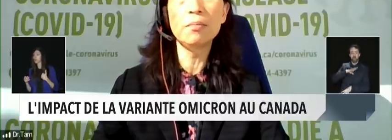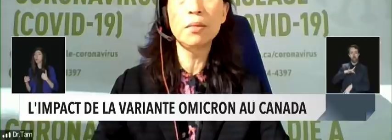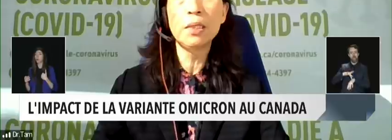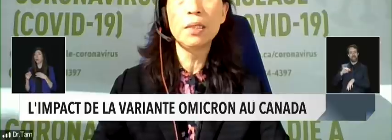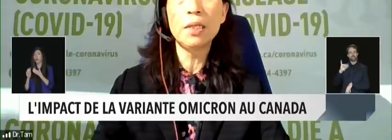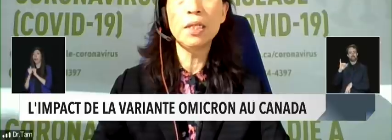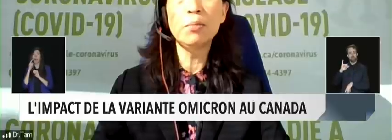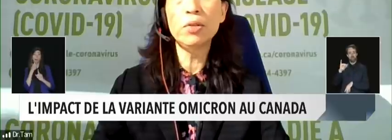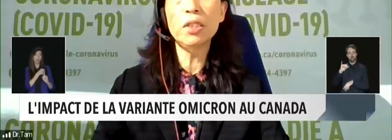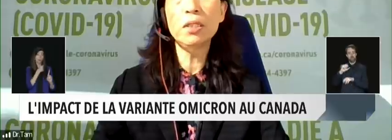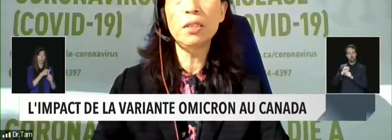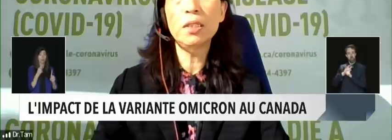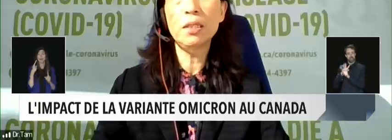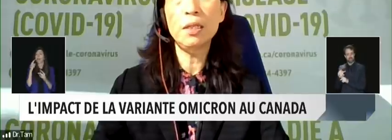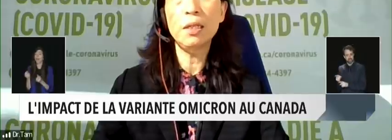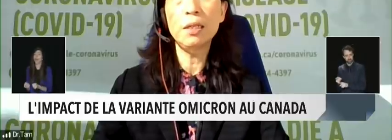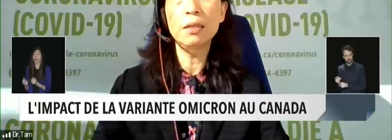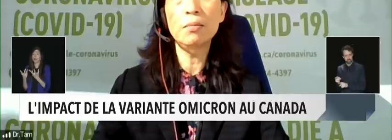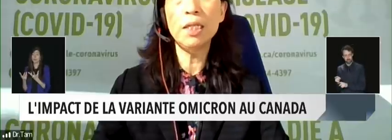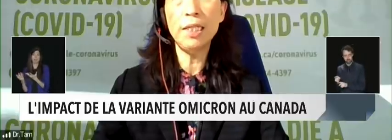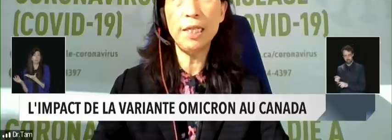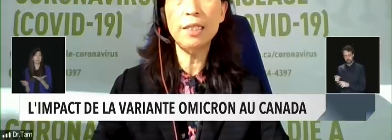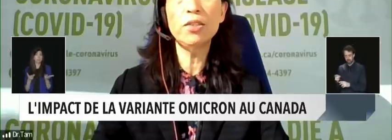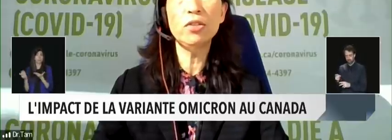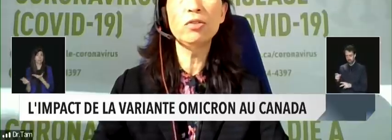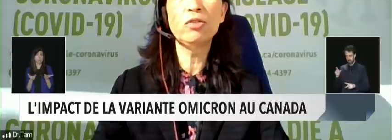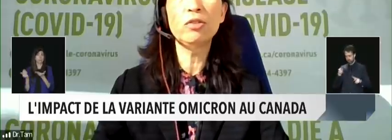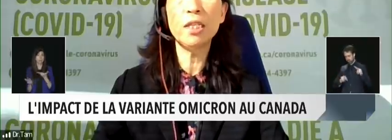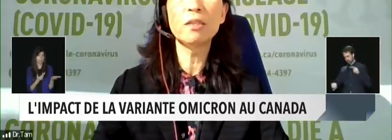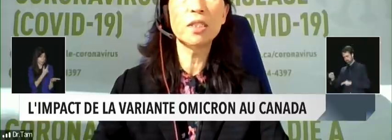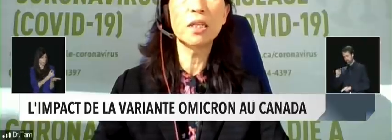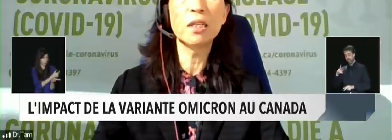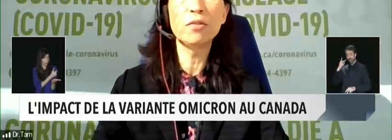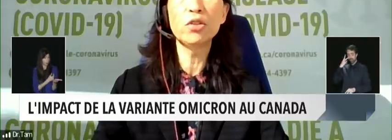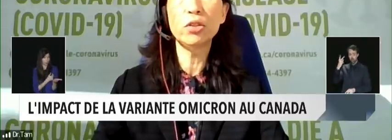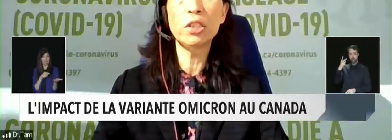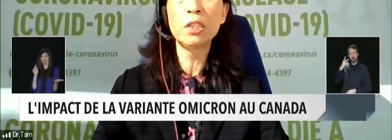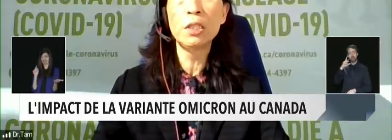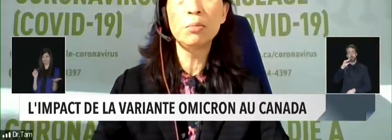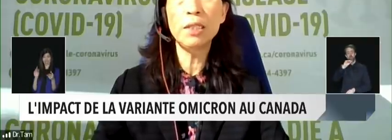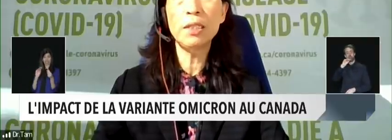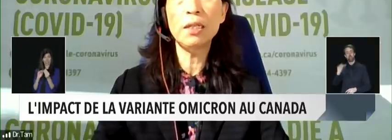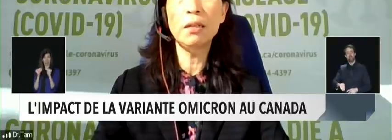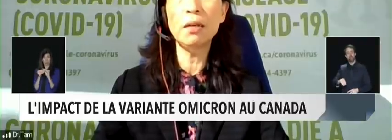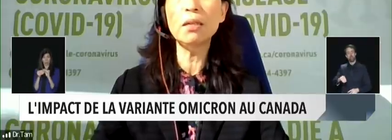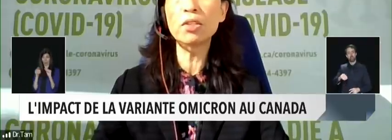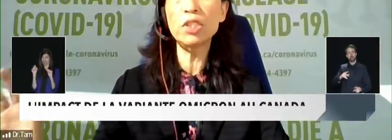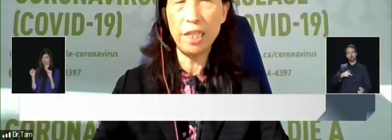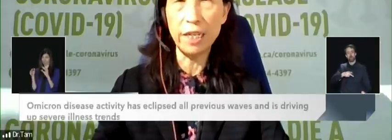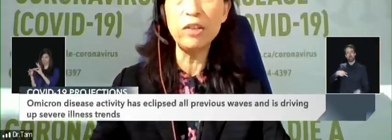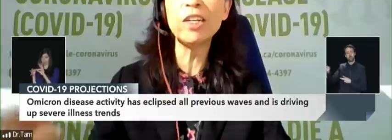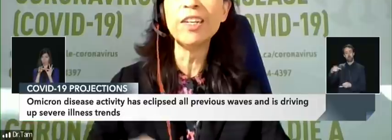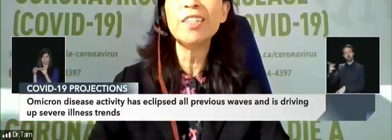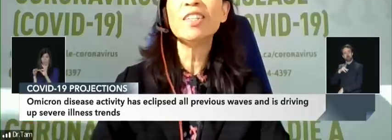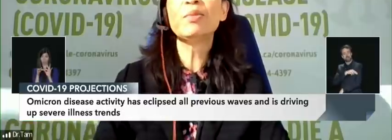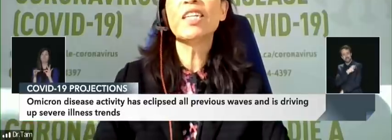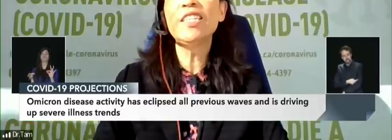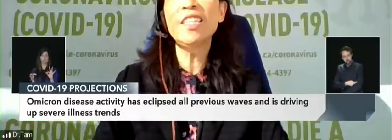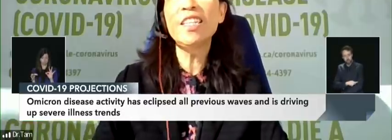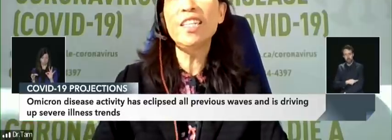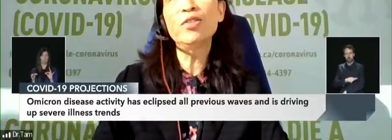still an important indicator to trend over time for sure. But not just now,